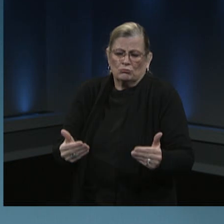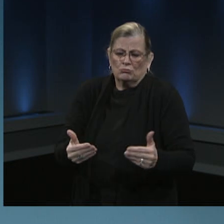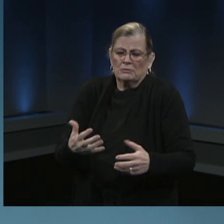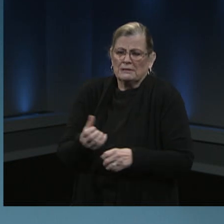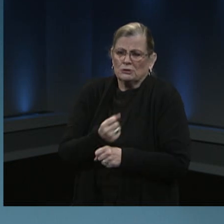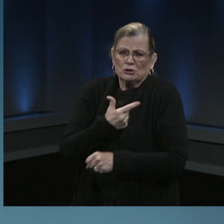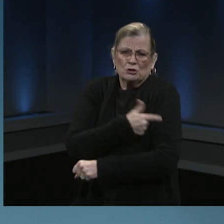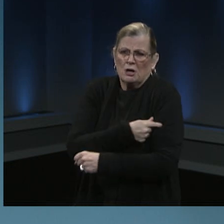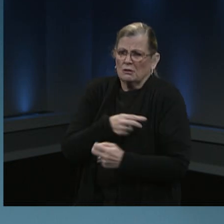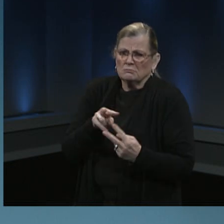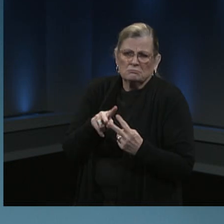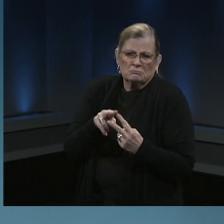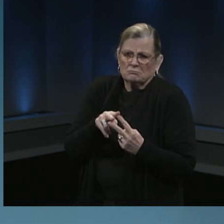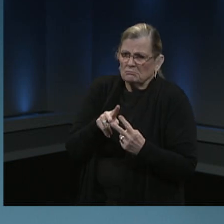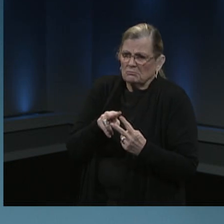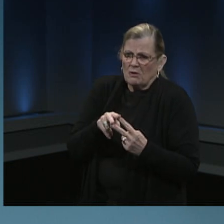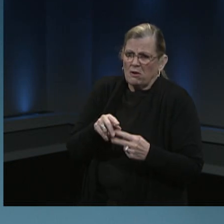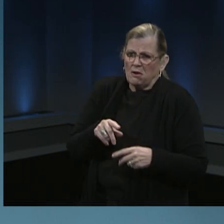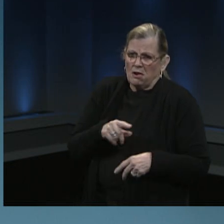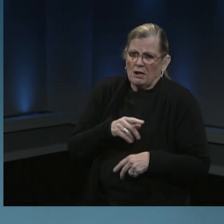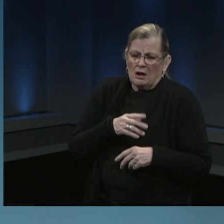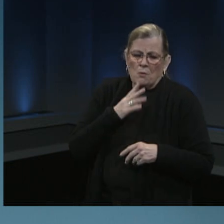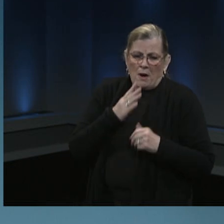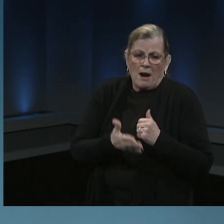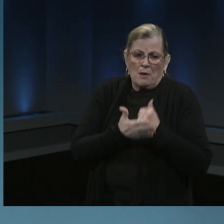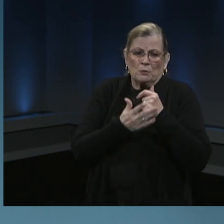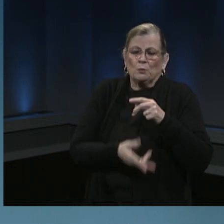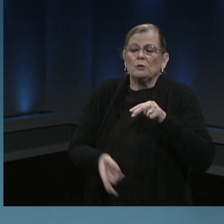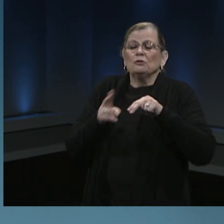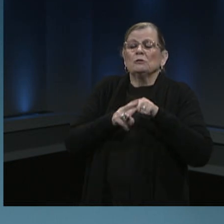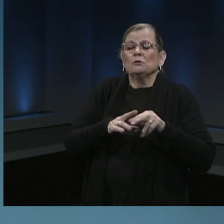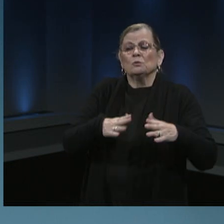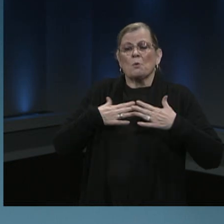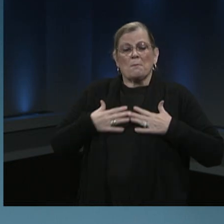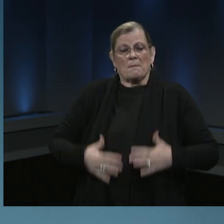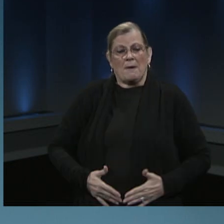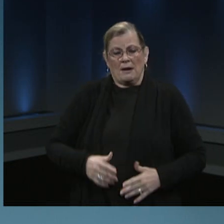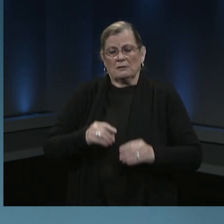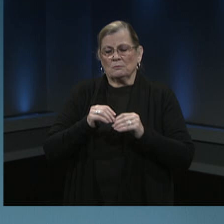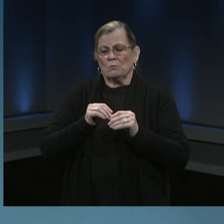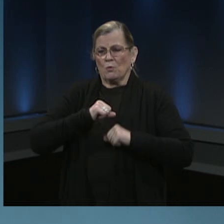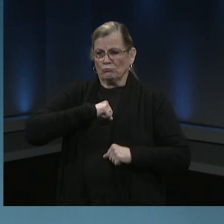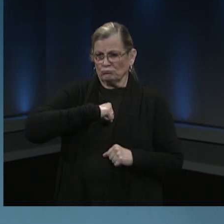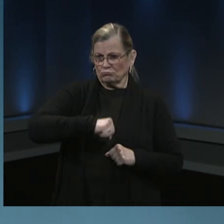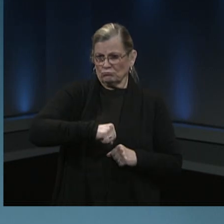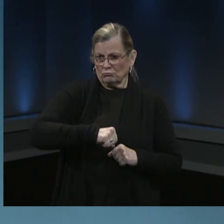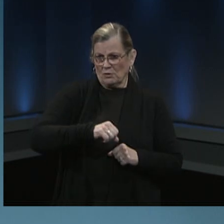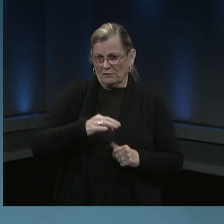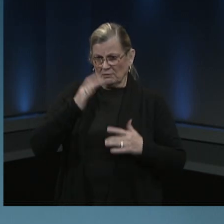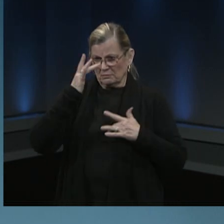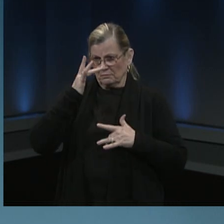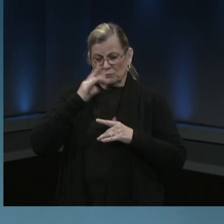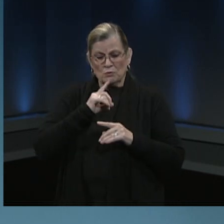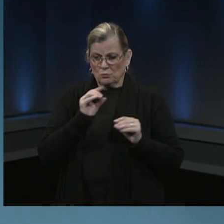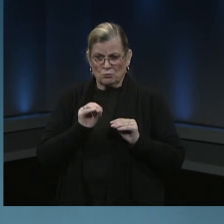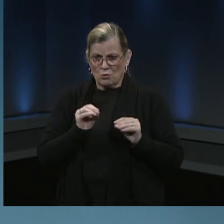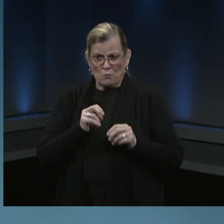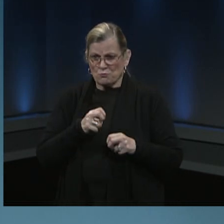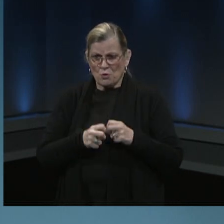So the choice is really up to you and certainly there are no problems with getting vaccinated.